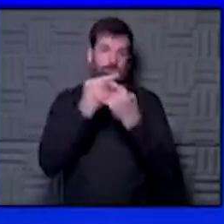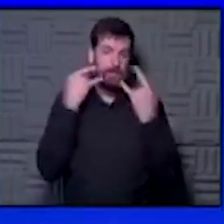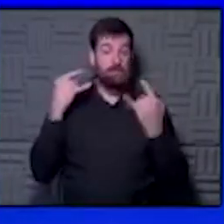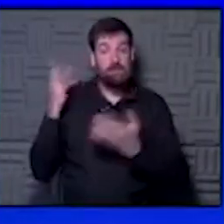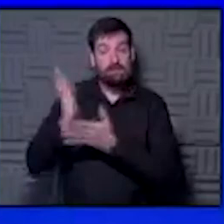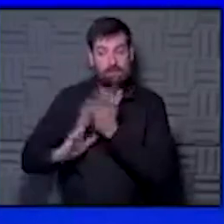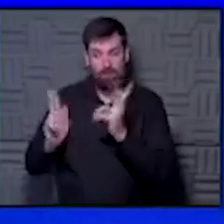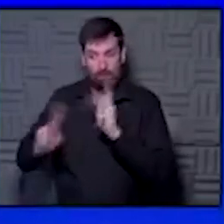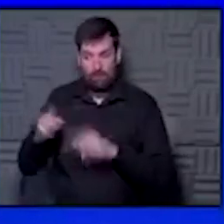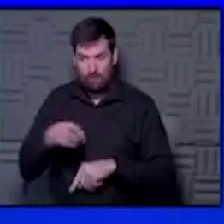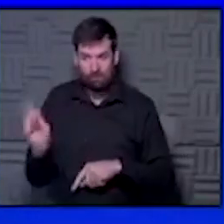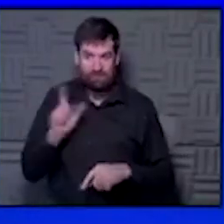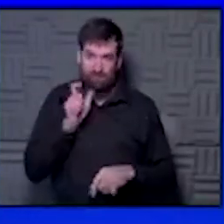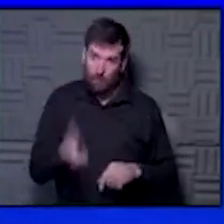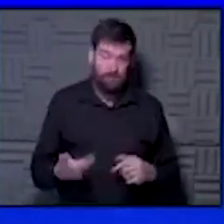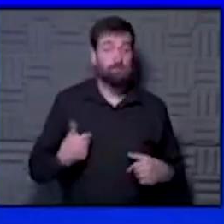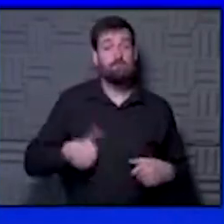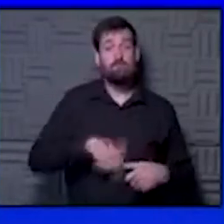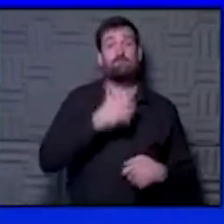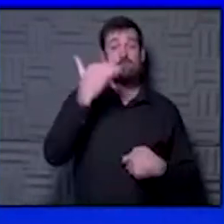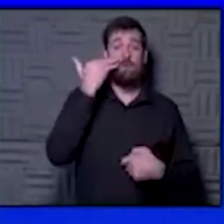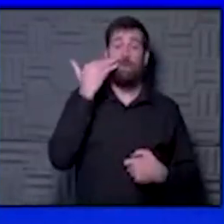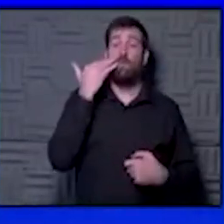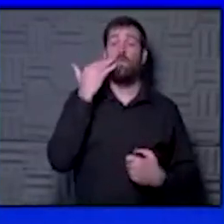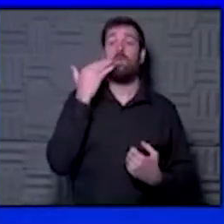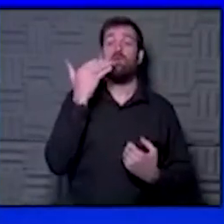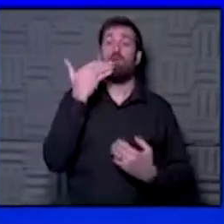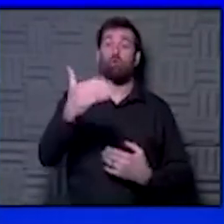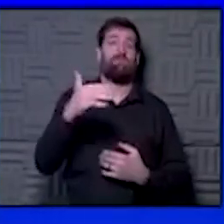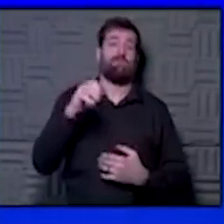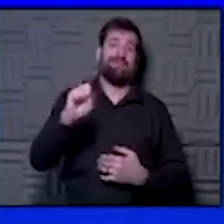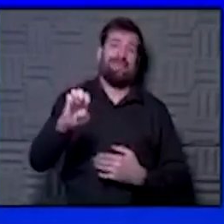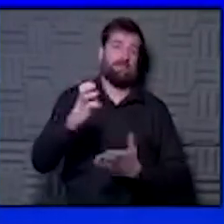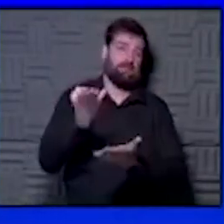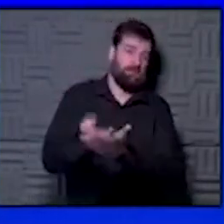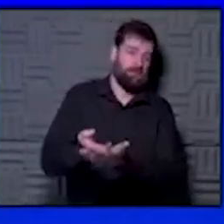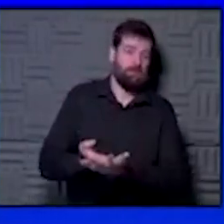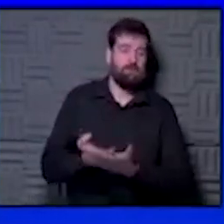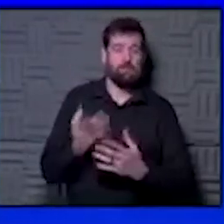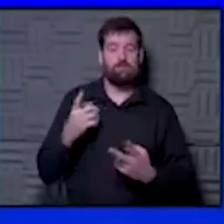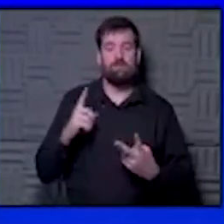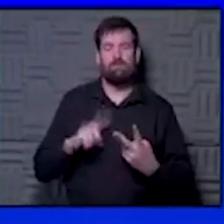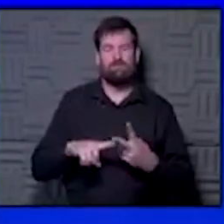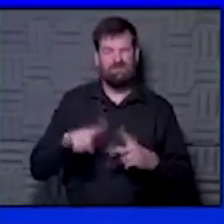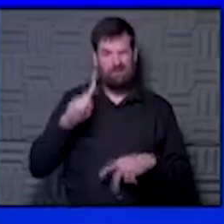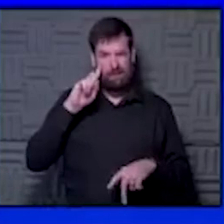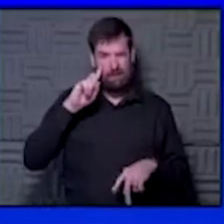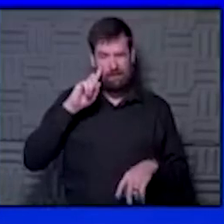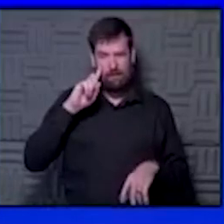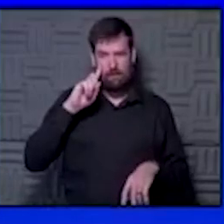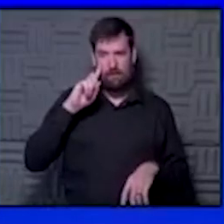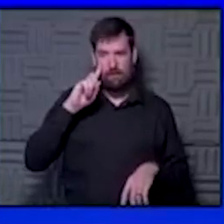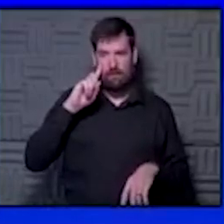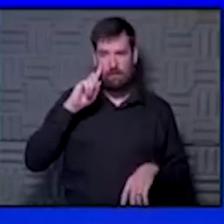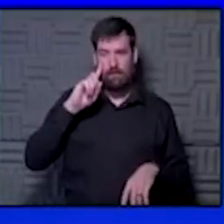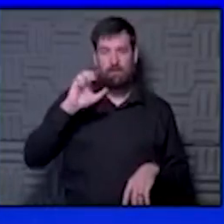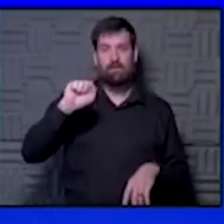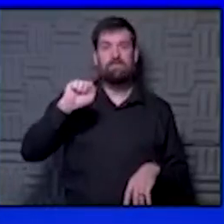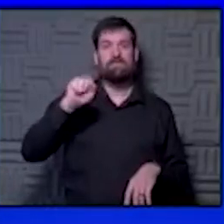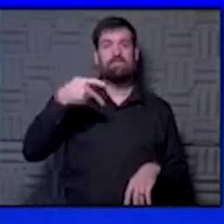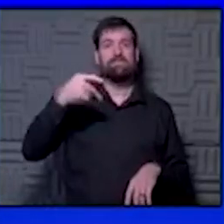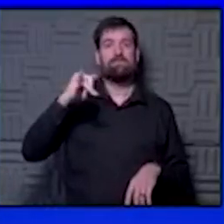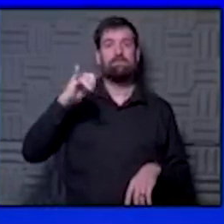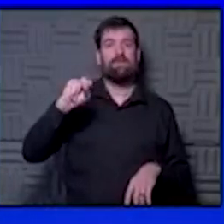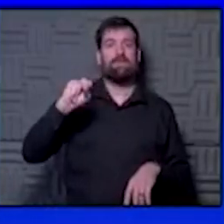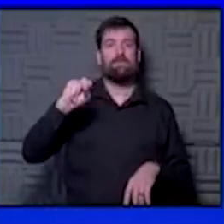do not. We even know that there's a good case report of a, I think it was a spin studio,